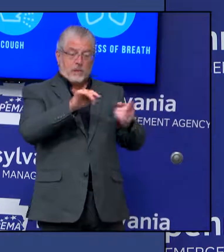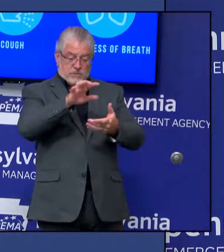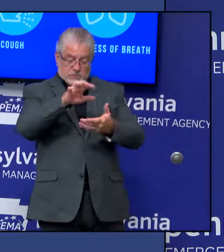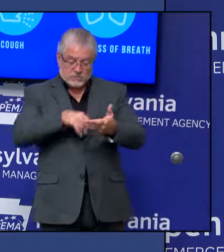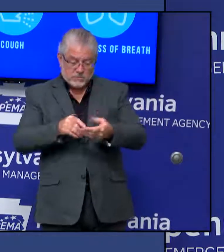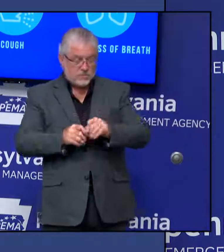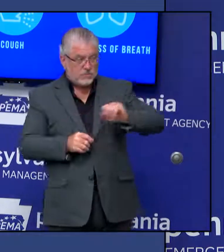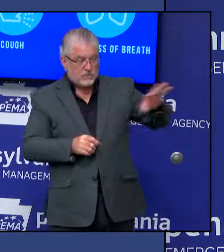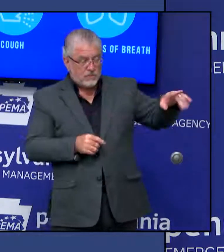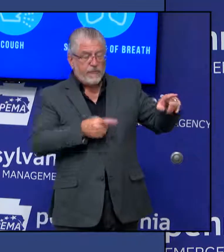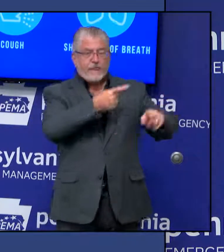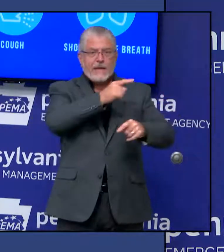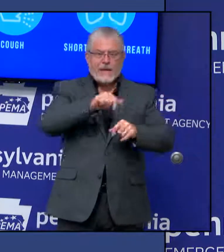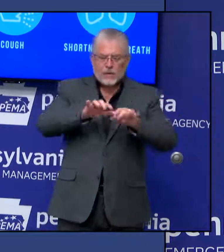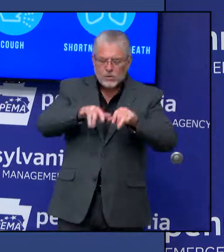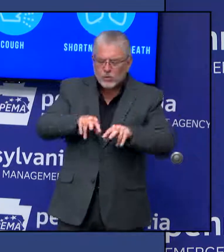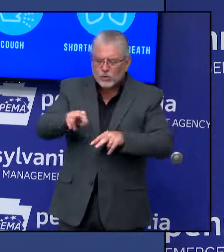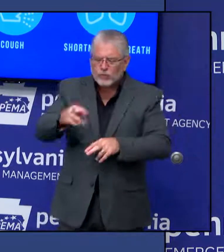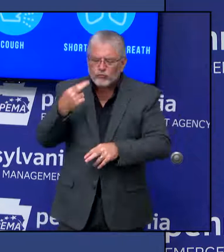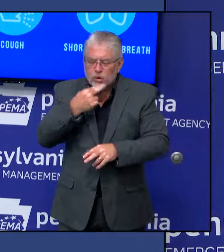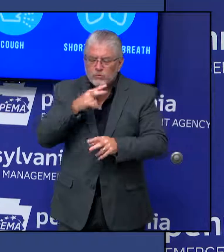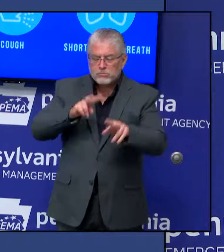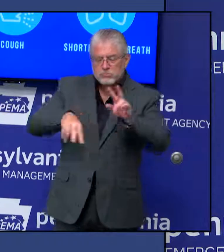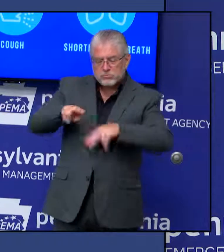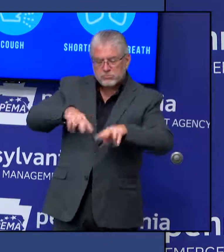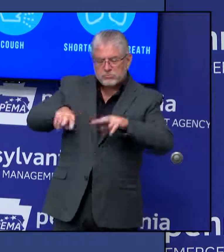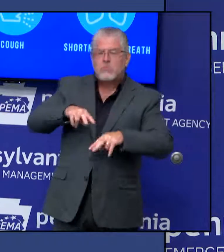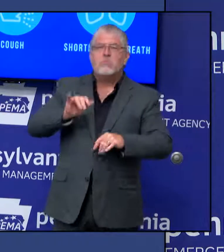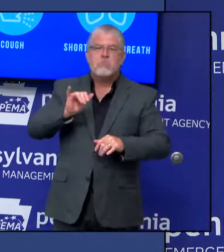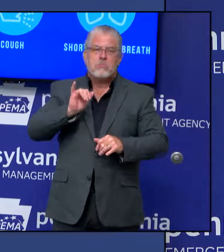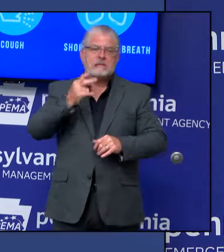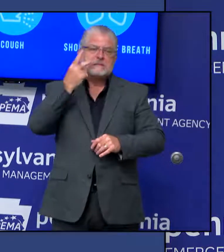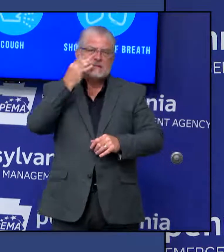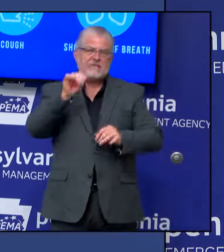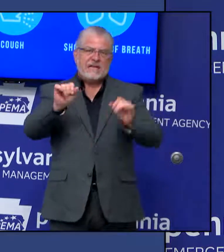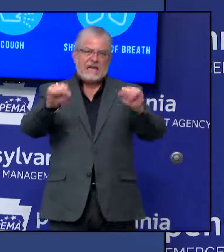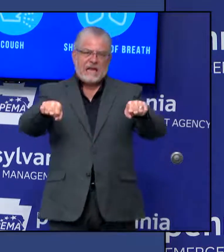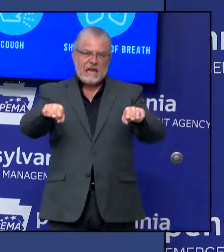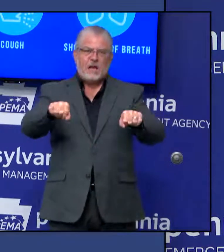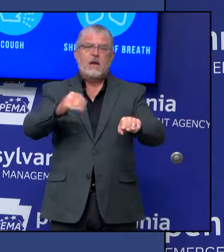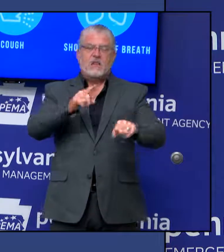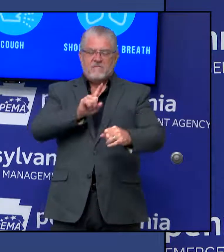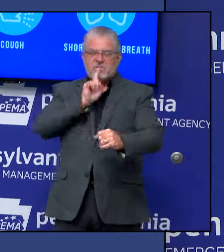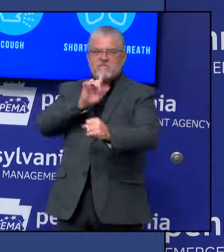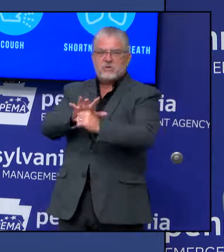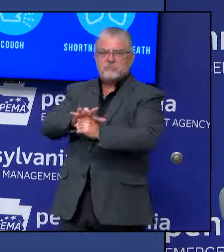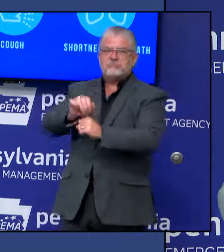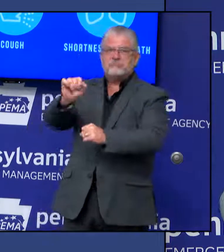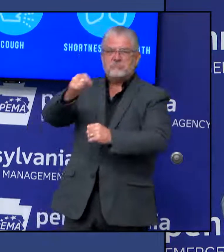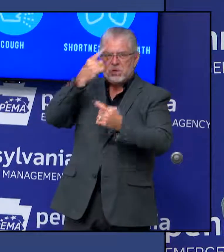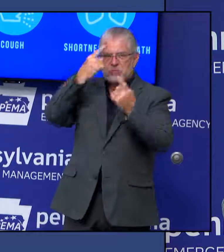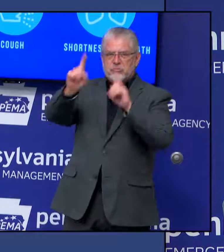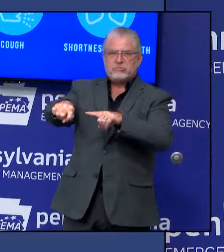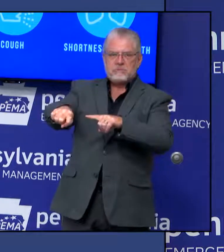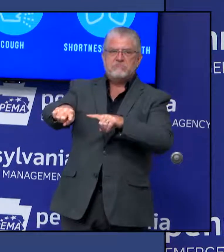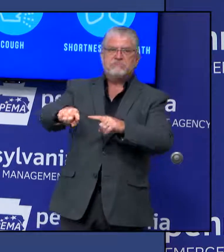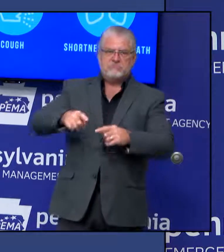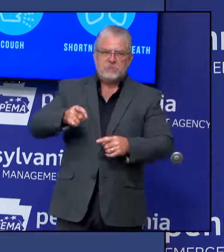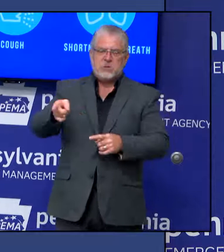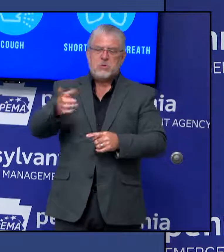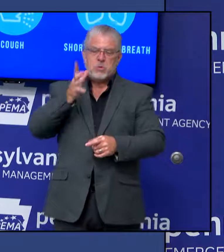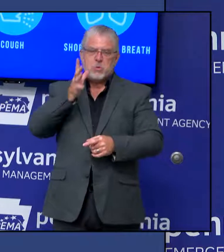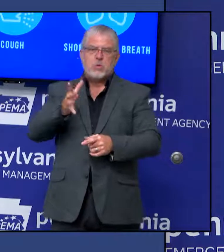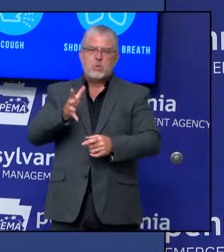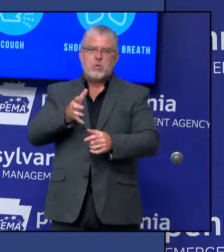restaurant has filled out this self-certification pledge and form and can feel comfortable going to that restaurant. I mean,